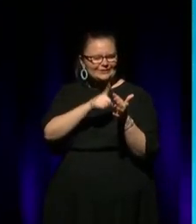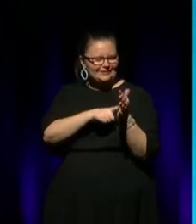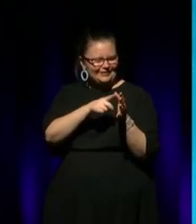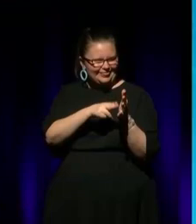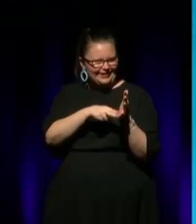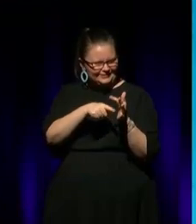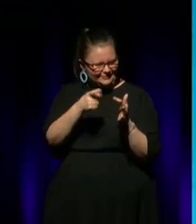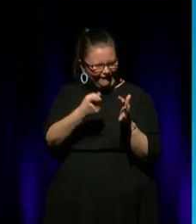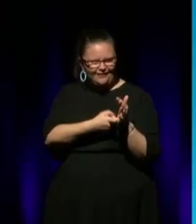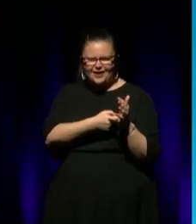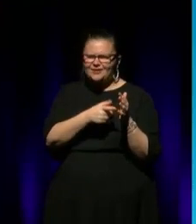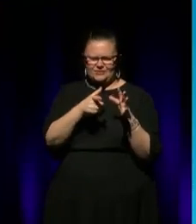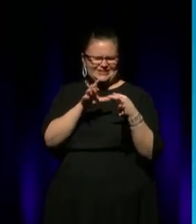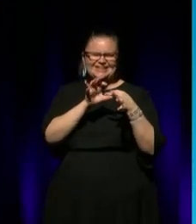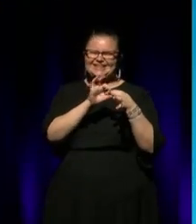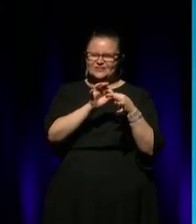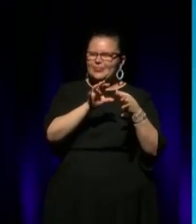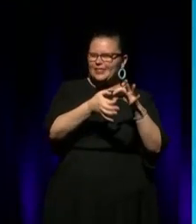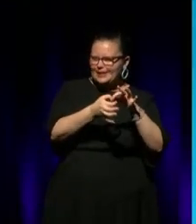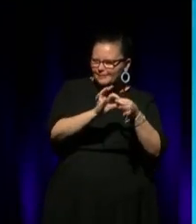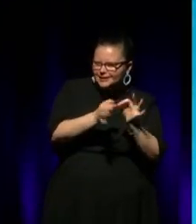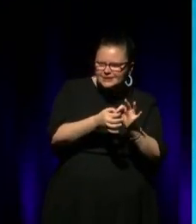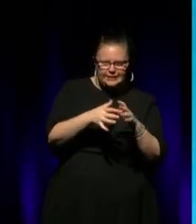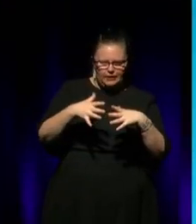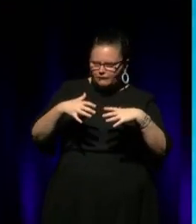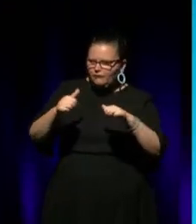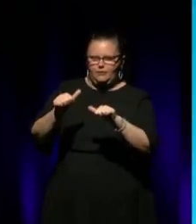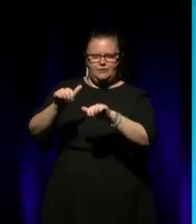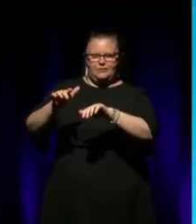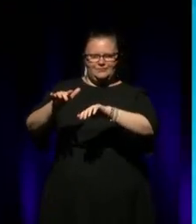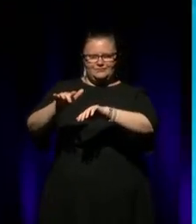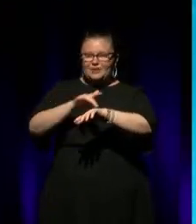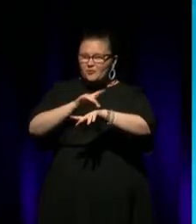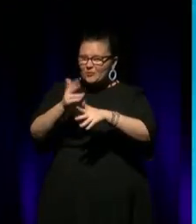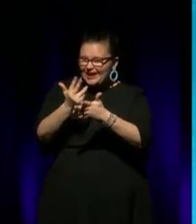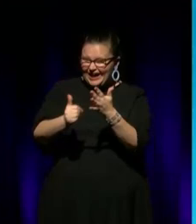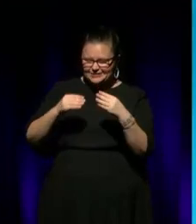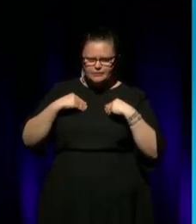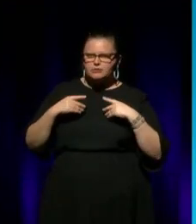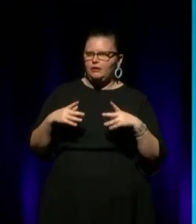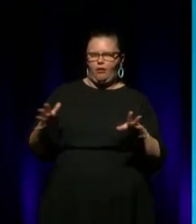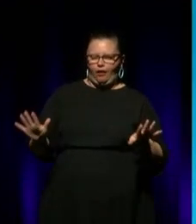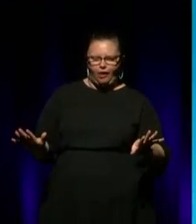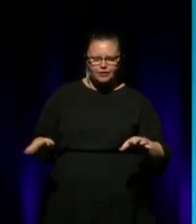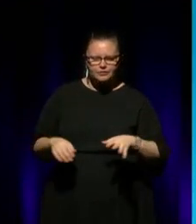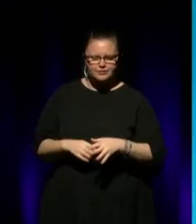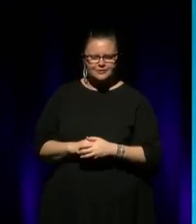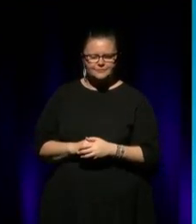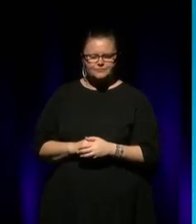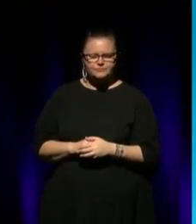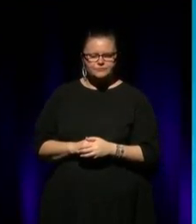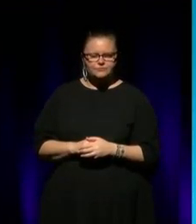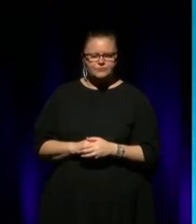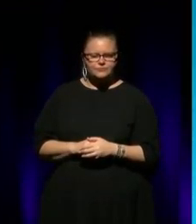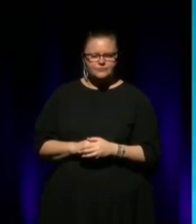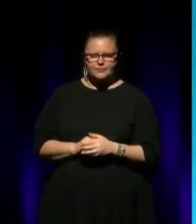you know, we became a fully-fledged performing arts company. And I remember sitting with Michael Lynch and Lydia Miller, her first term working at the Australian Council, and they